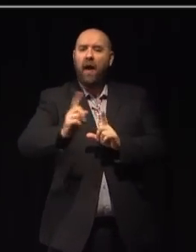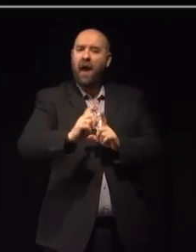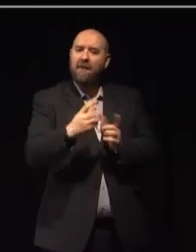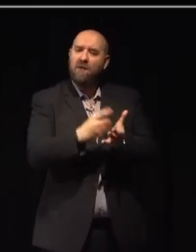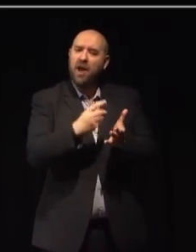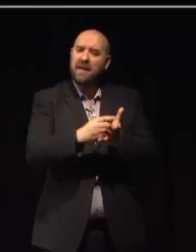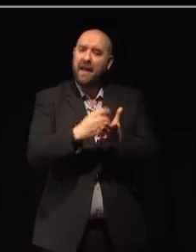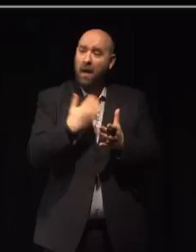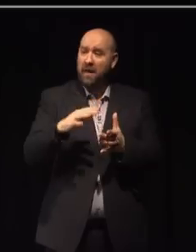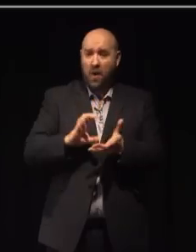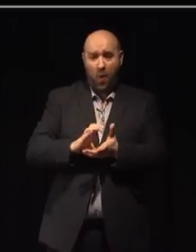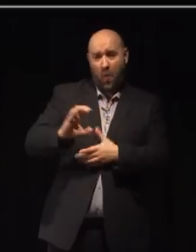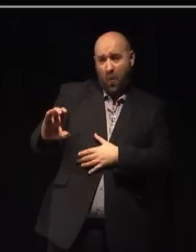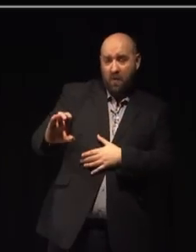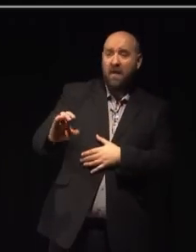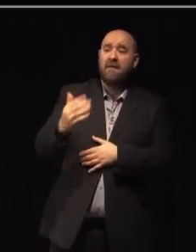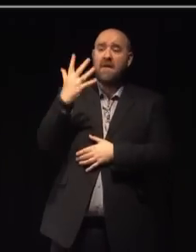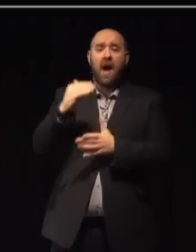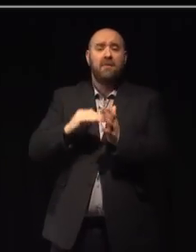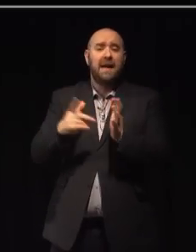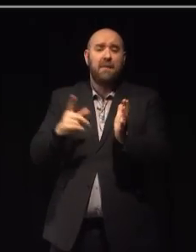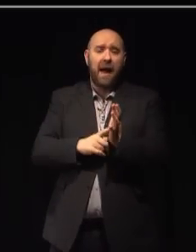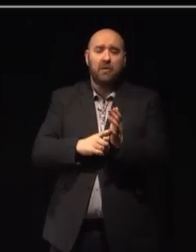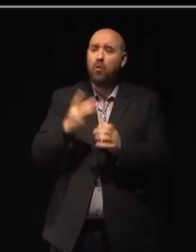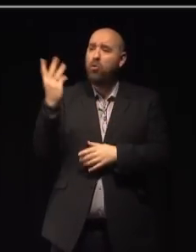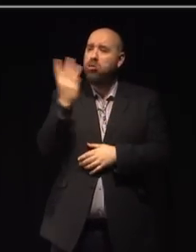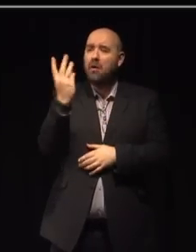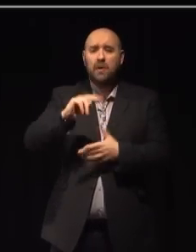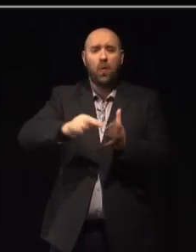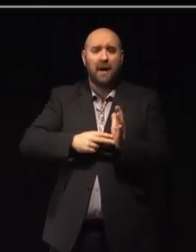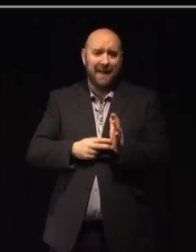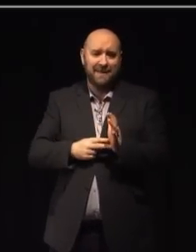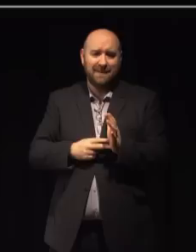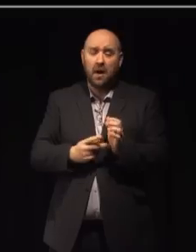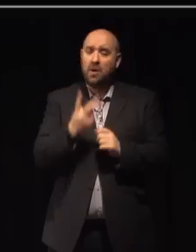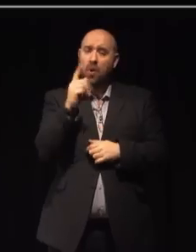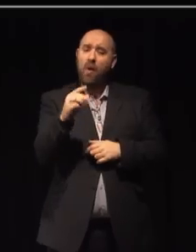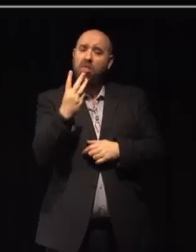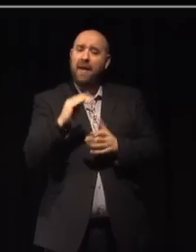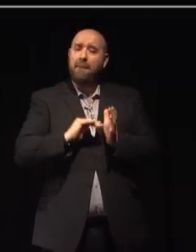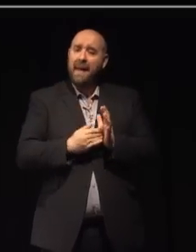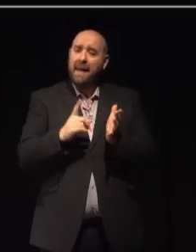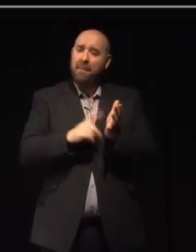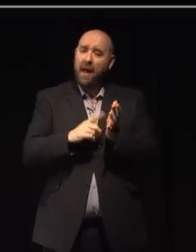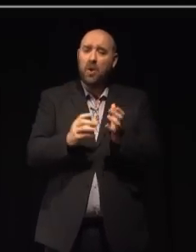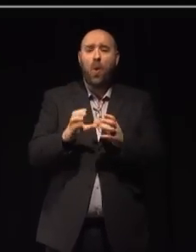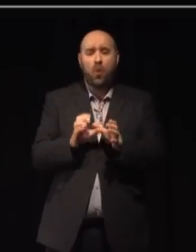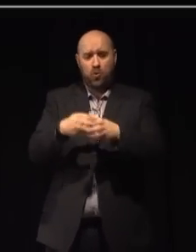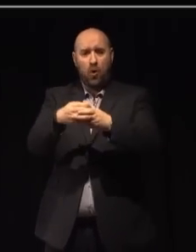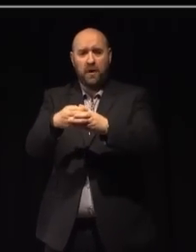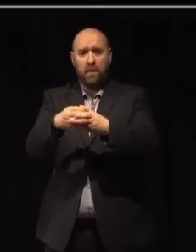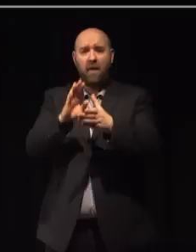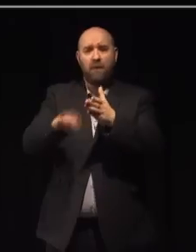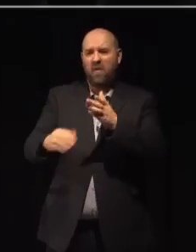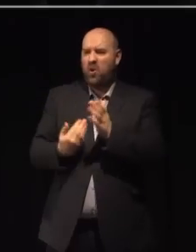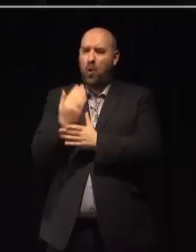we awarded nearly £5 million to 13 organisations, including £2.3 million to a consortium led by the new Woolsey Theatre.